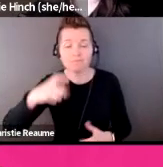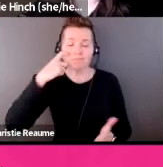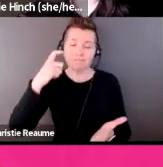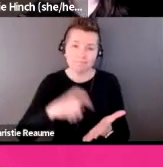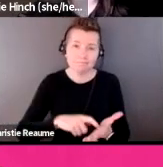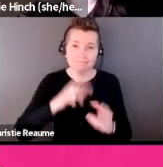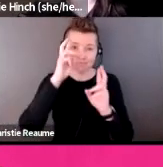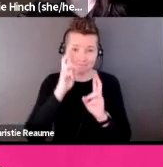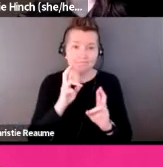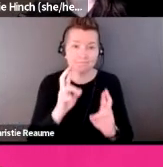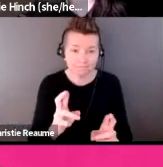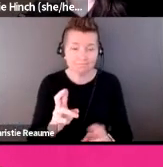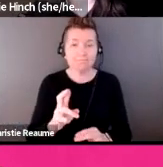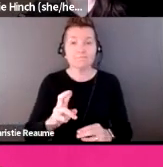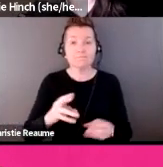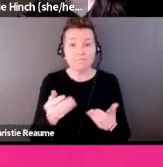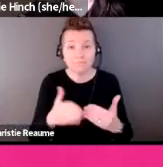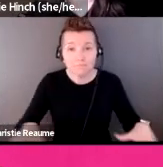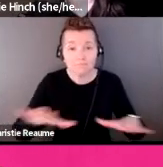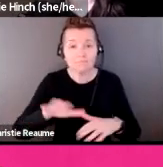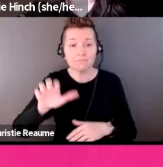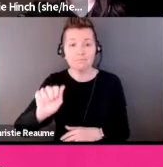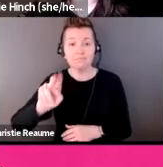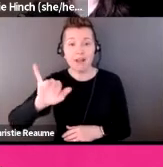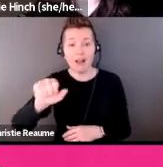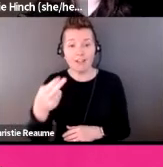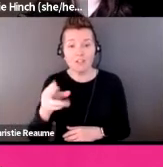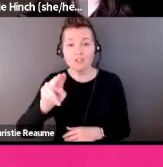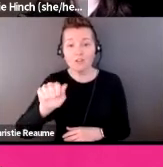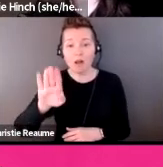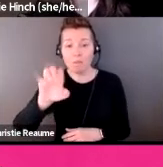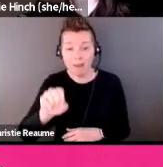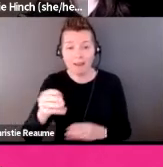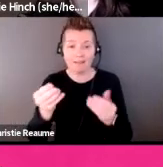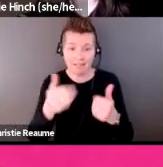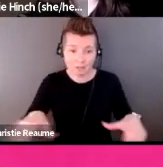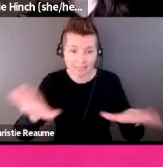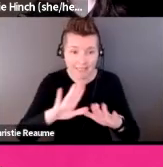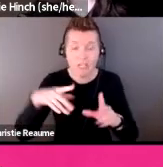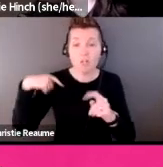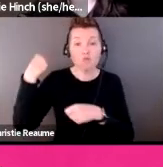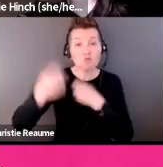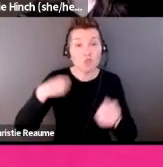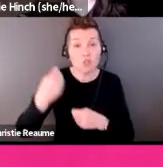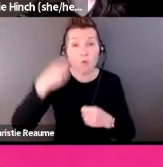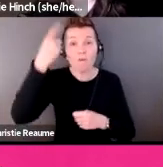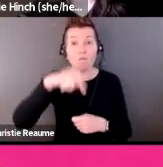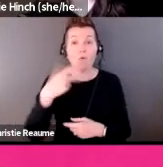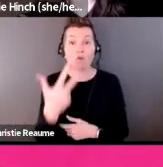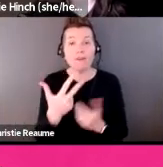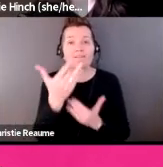we are located on Anishinaabe territory, the traditional territory of the Three Friars